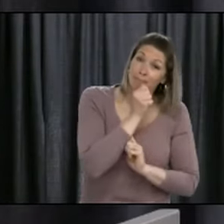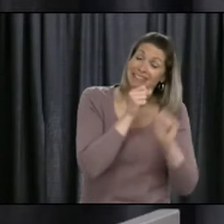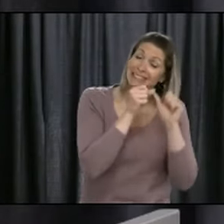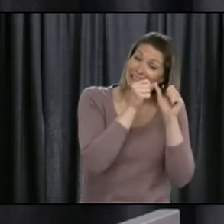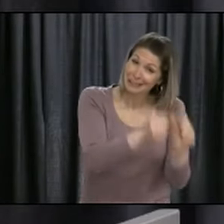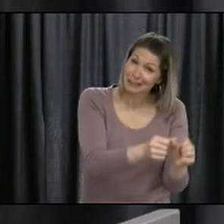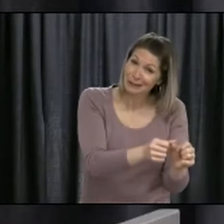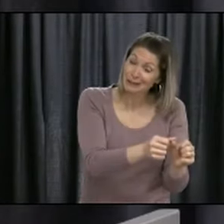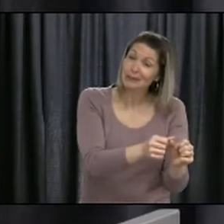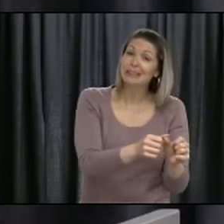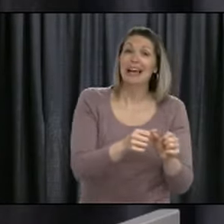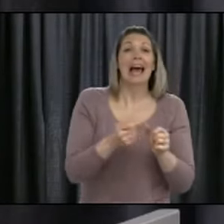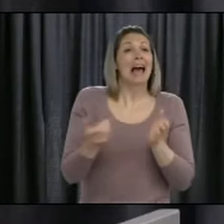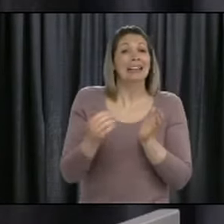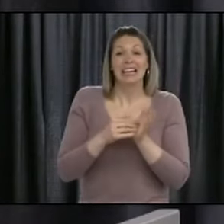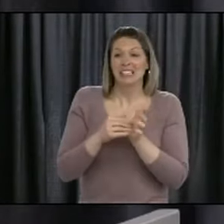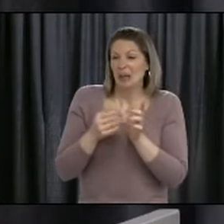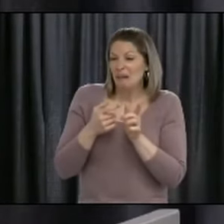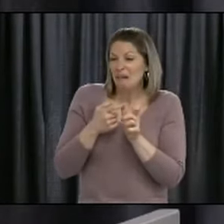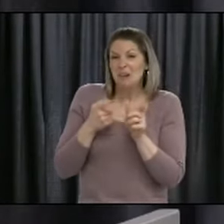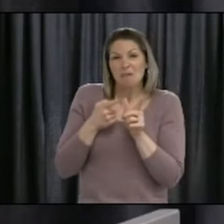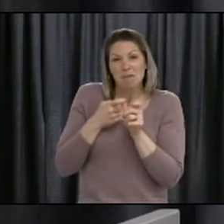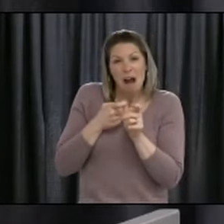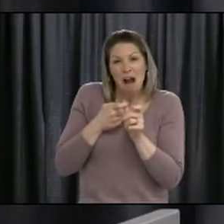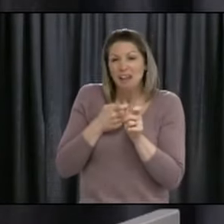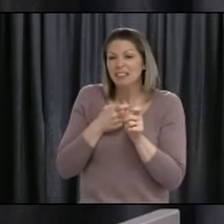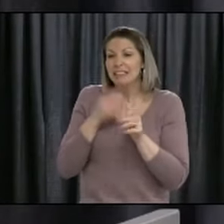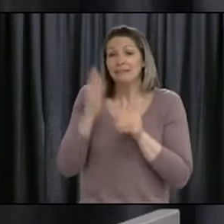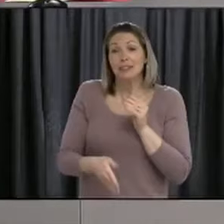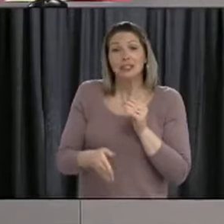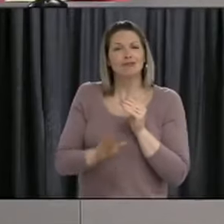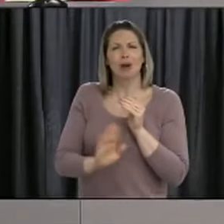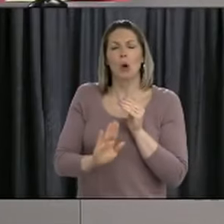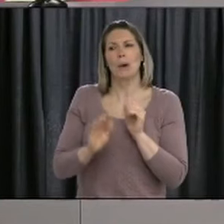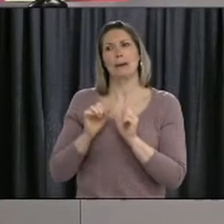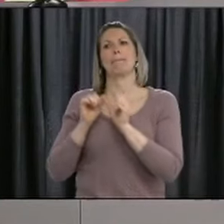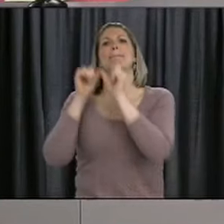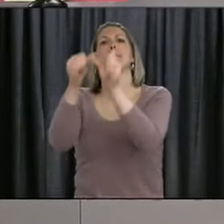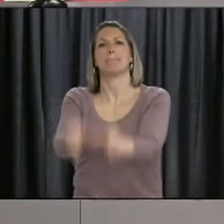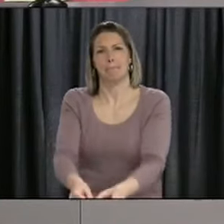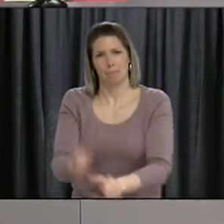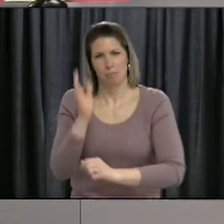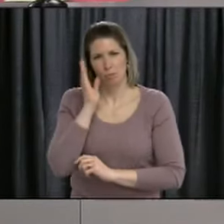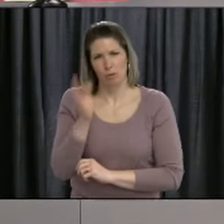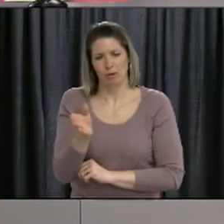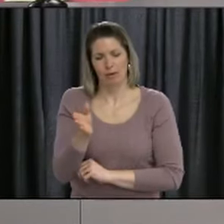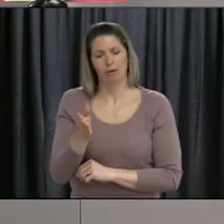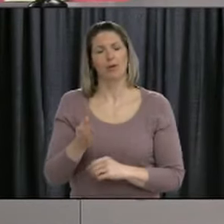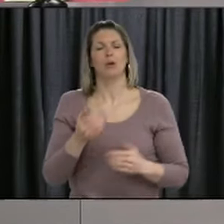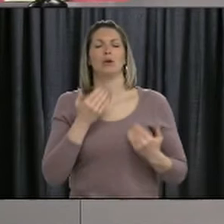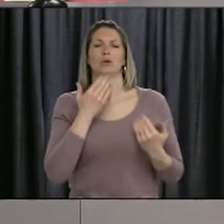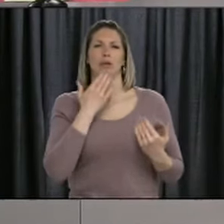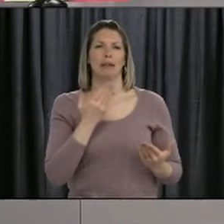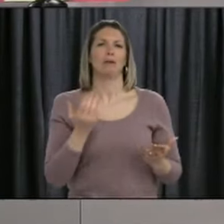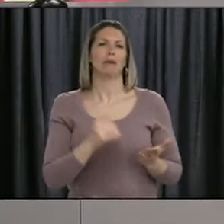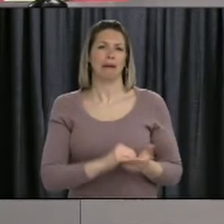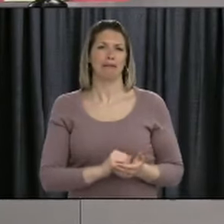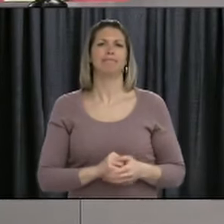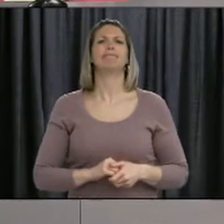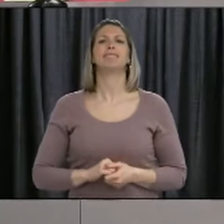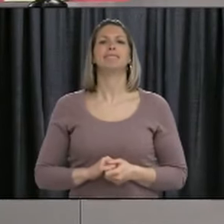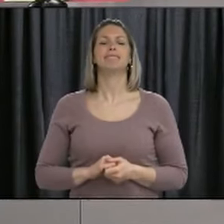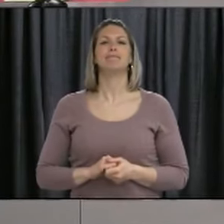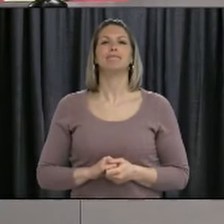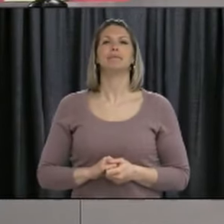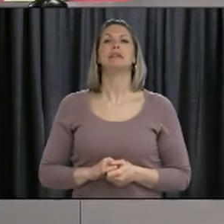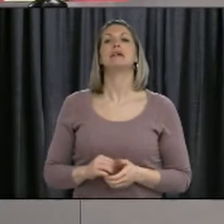help there if you need it. So with that, Premier, I'd turn it back to you. Thank you. Thank you, Minister. And there's, I think it's a good point near the end. There is help there